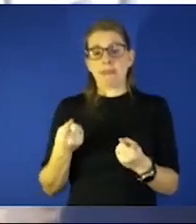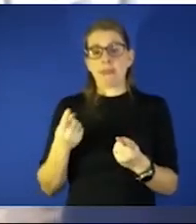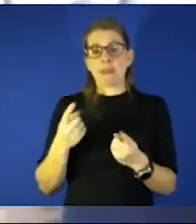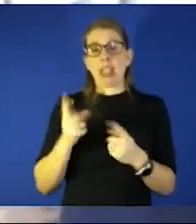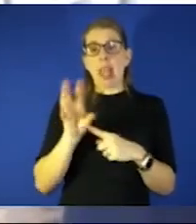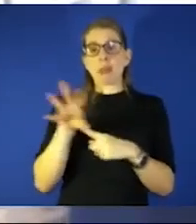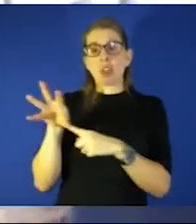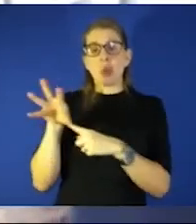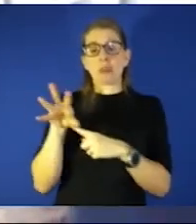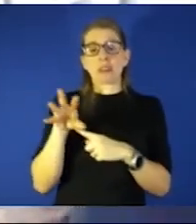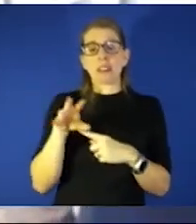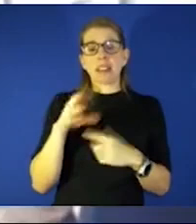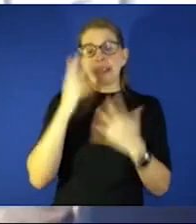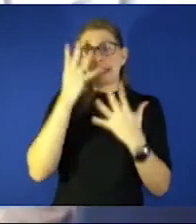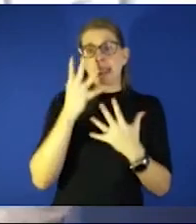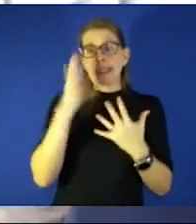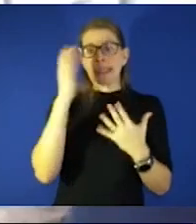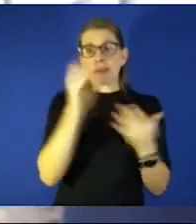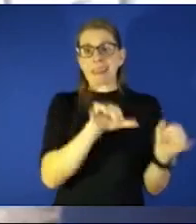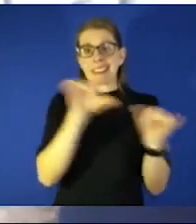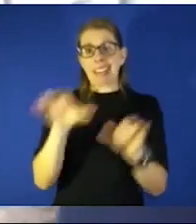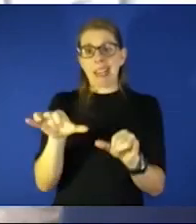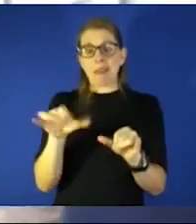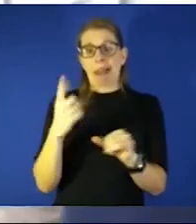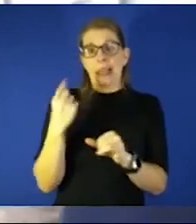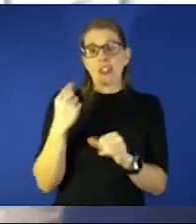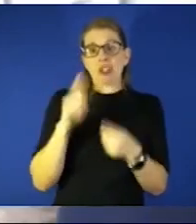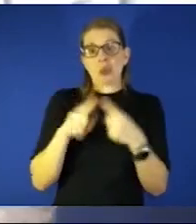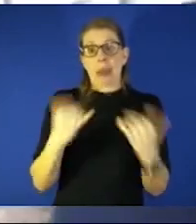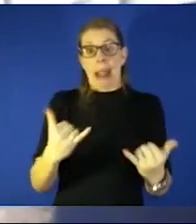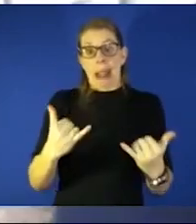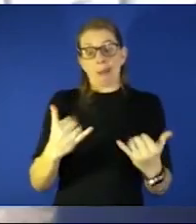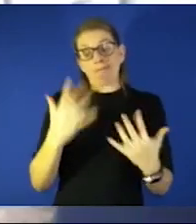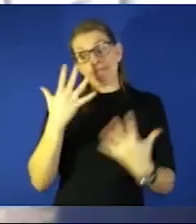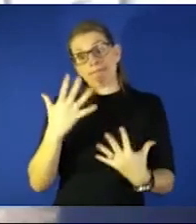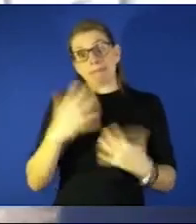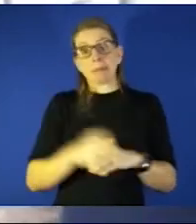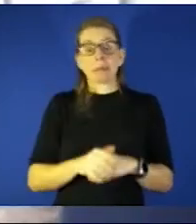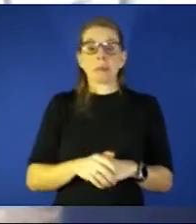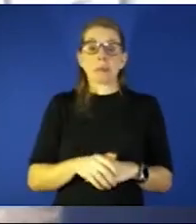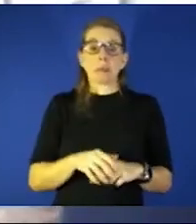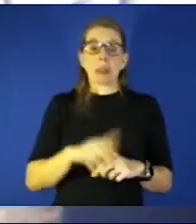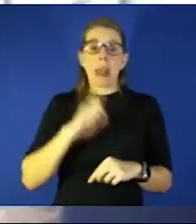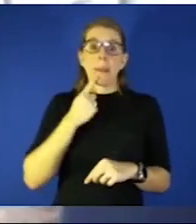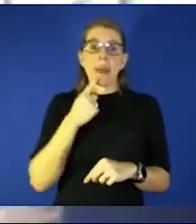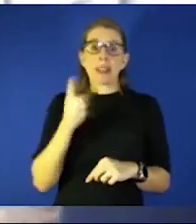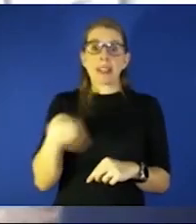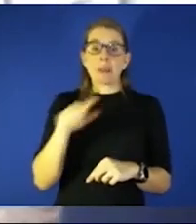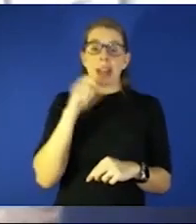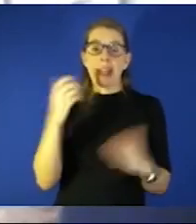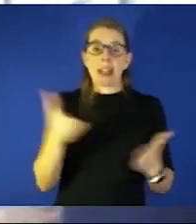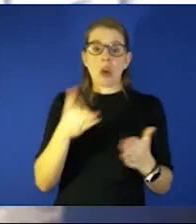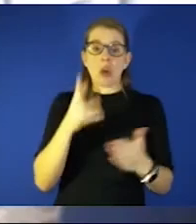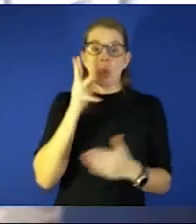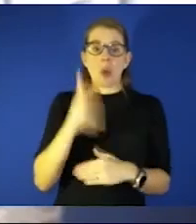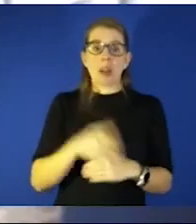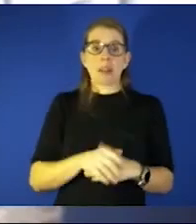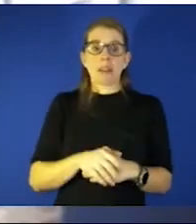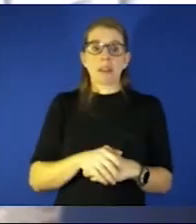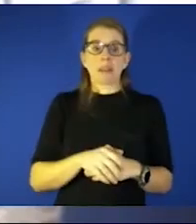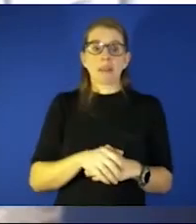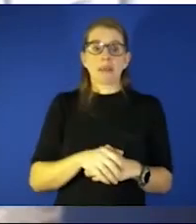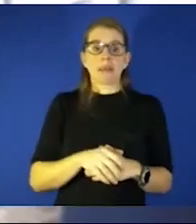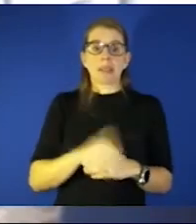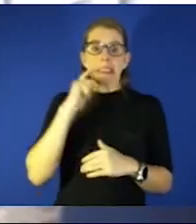on sadly they seem very similar this time last year to now but um so it's just i miss them when they're not here and we'll we'll see them in the first of the year